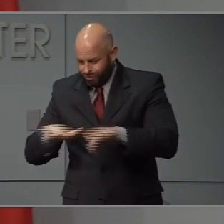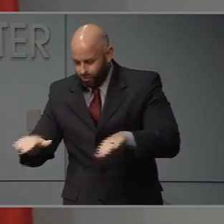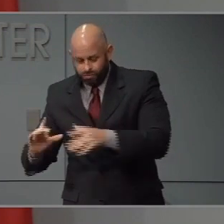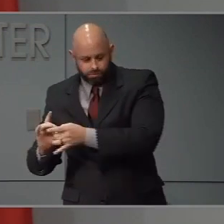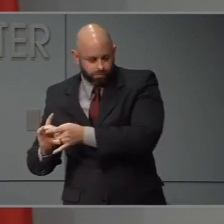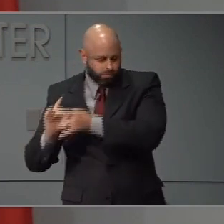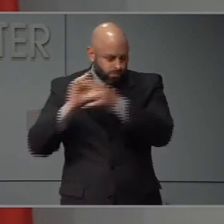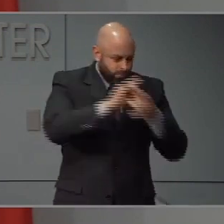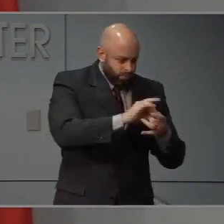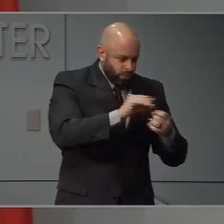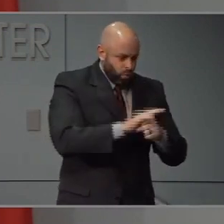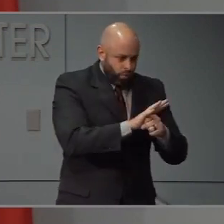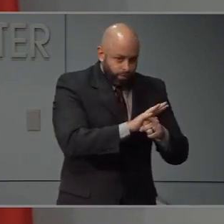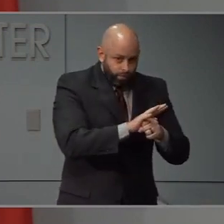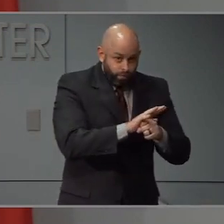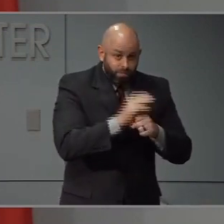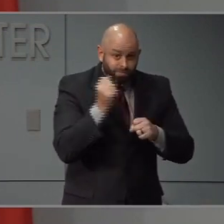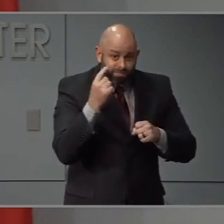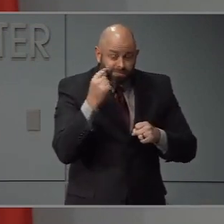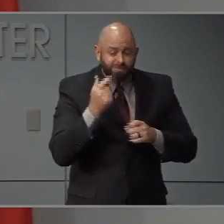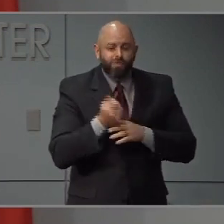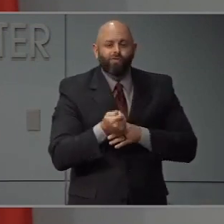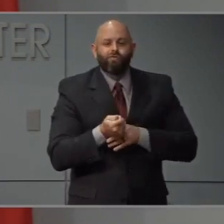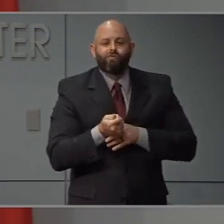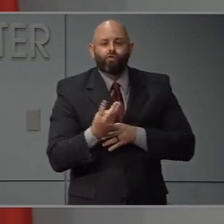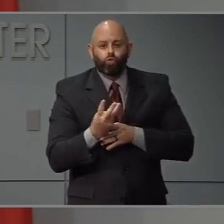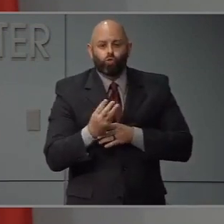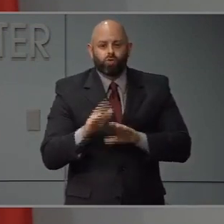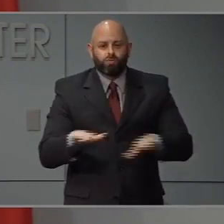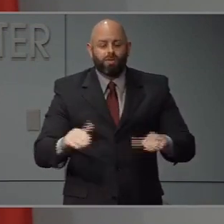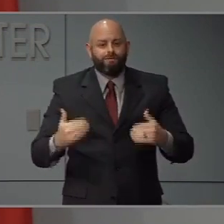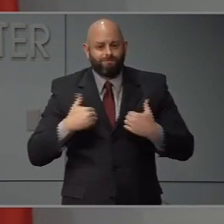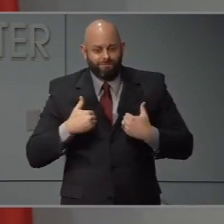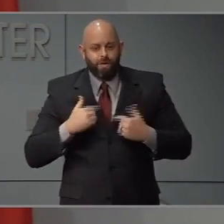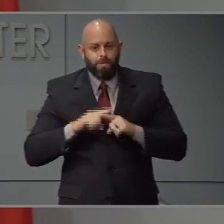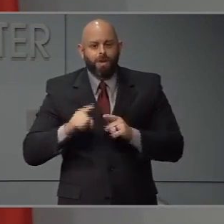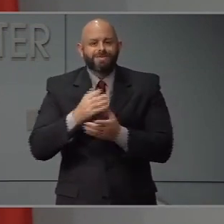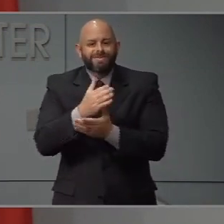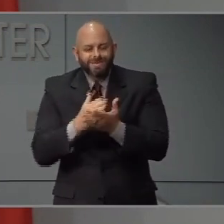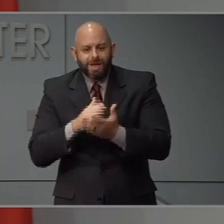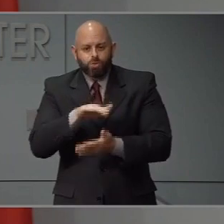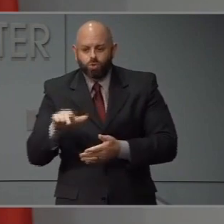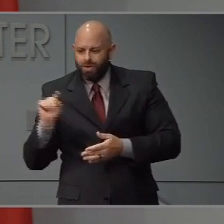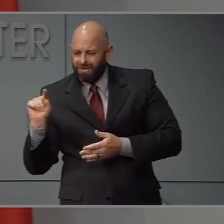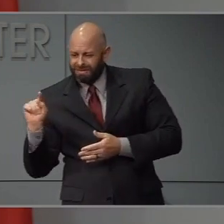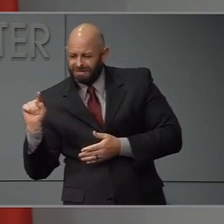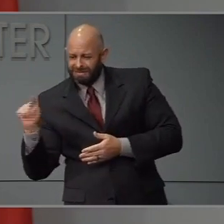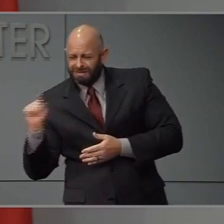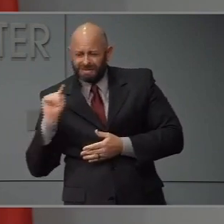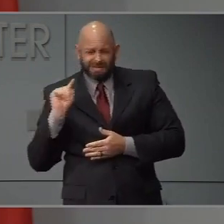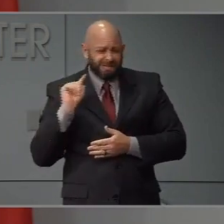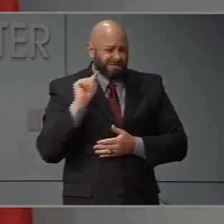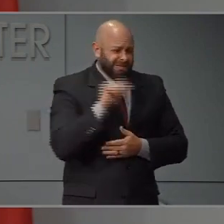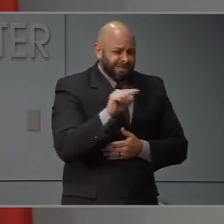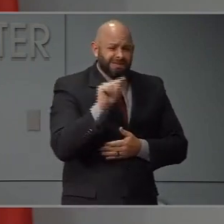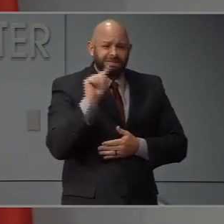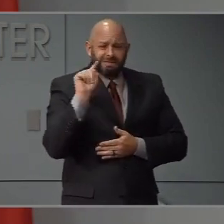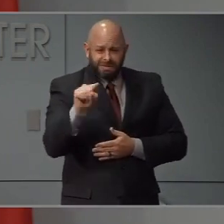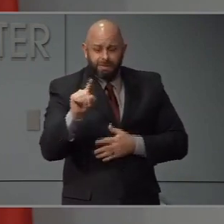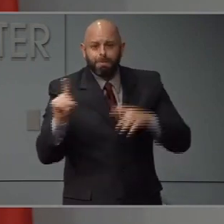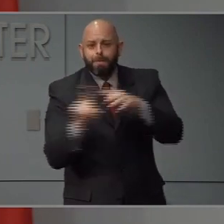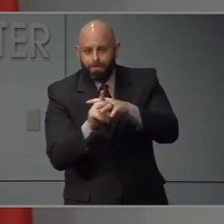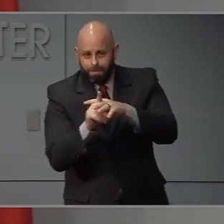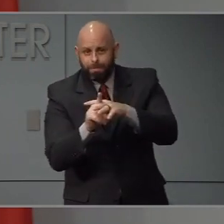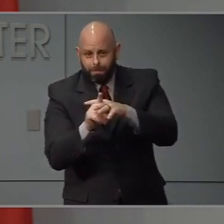is a very rare but serious inflammatory disease found in some children who have current or recent infections.